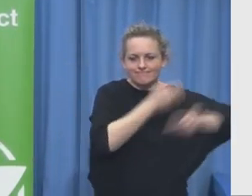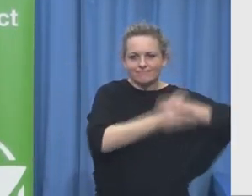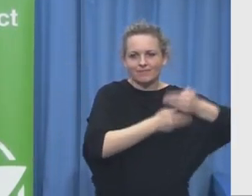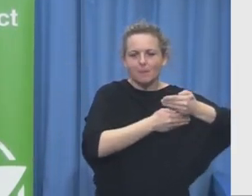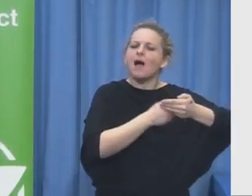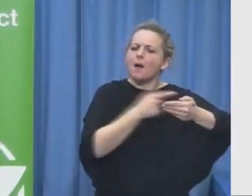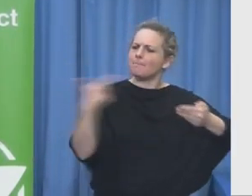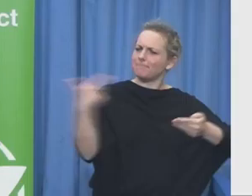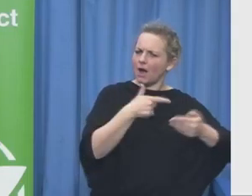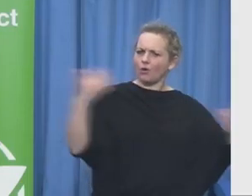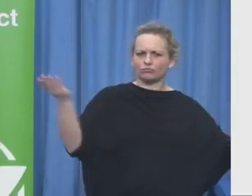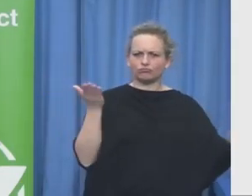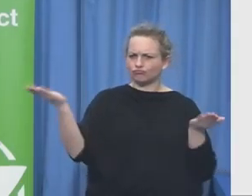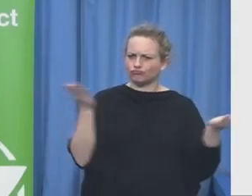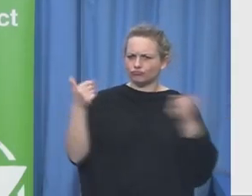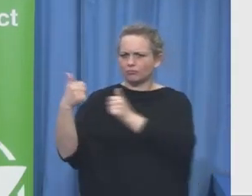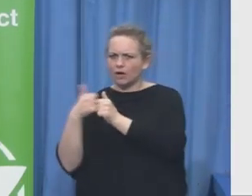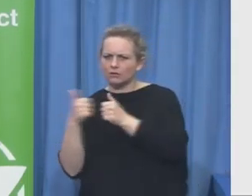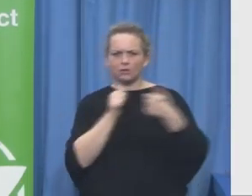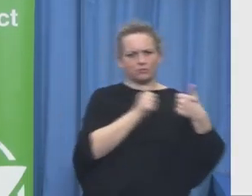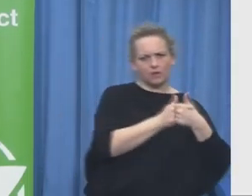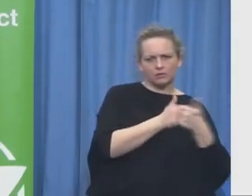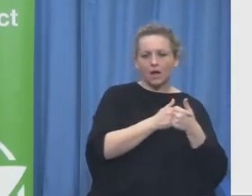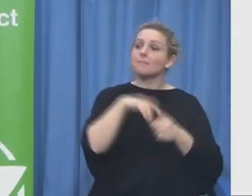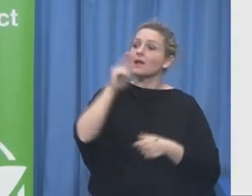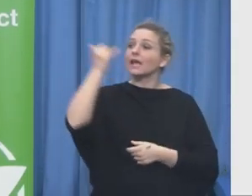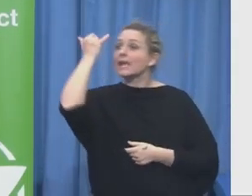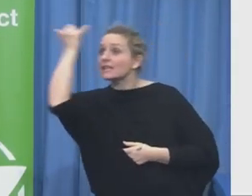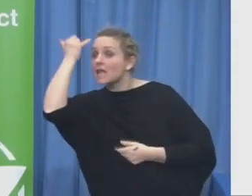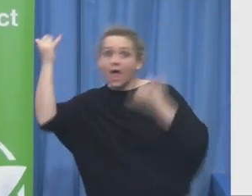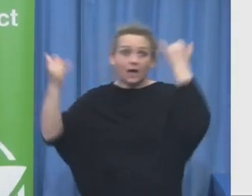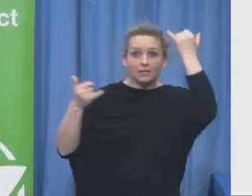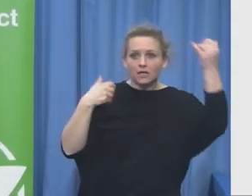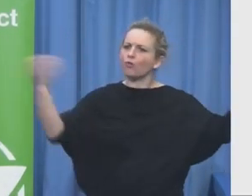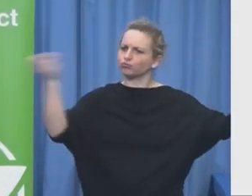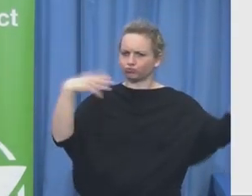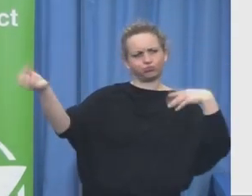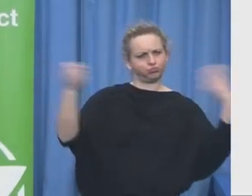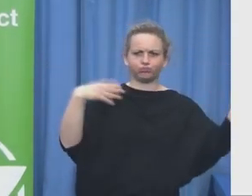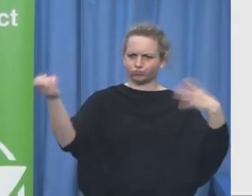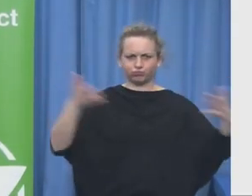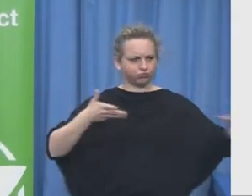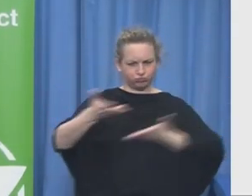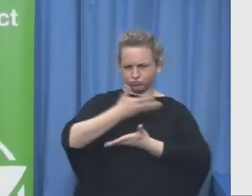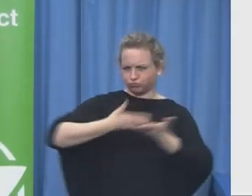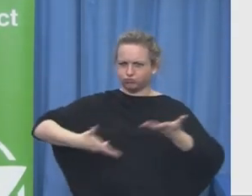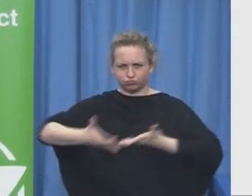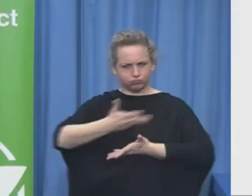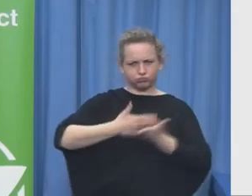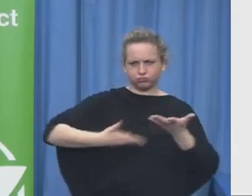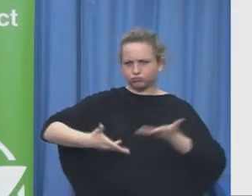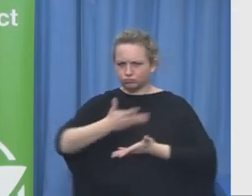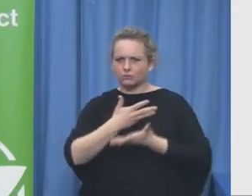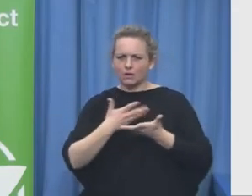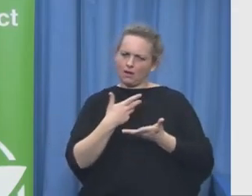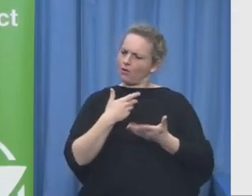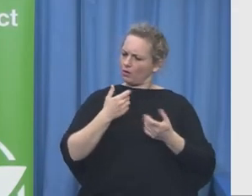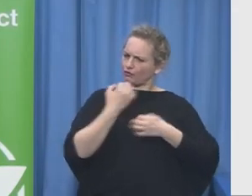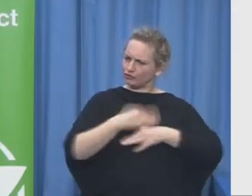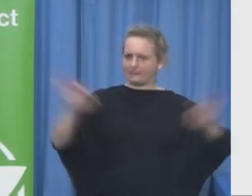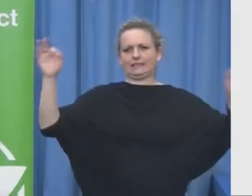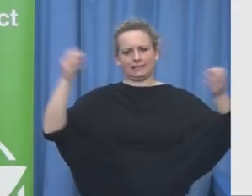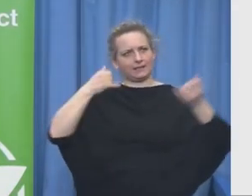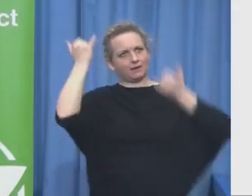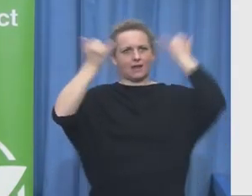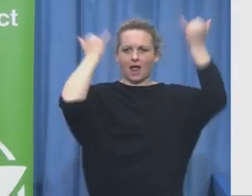from Cisco or Metav Dash is a company Israel or any other company and pilot it